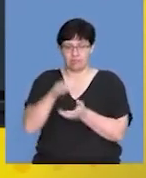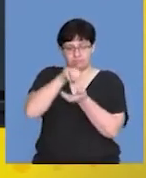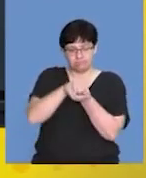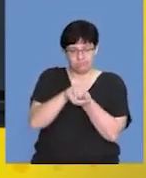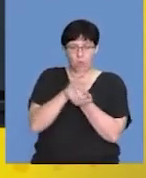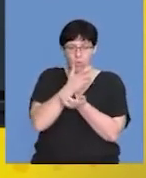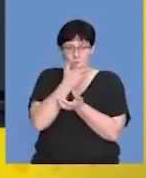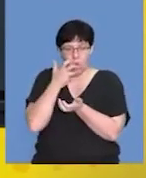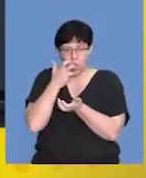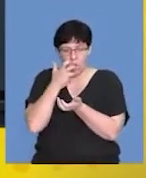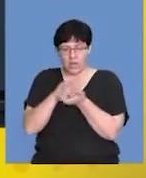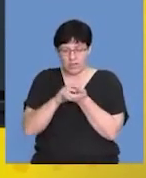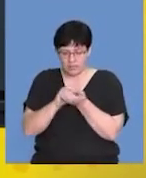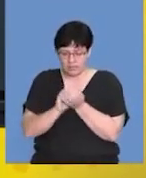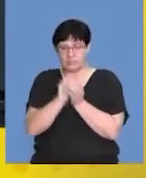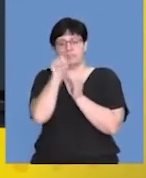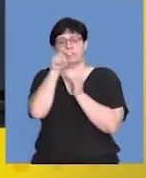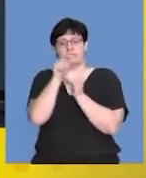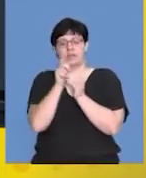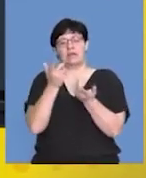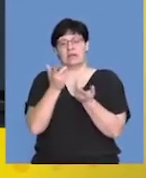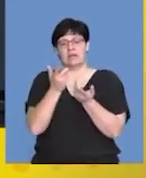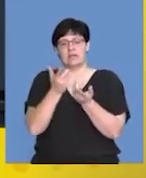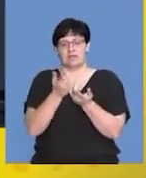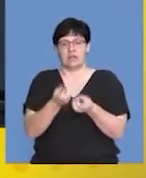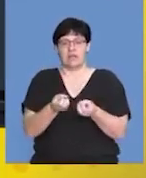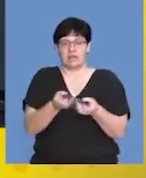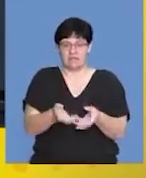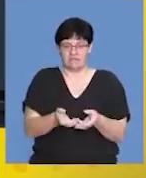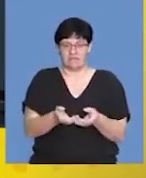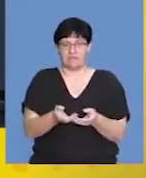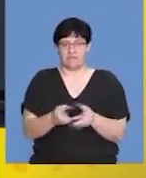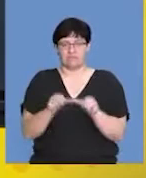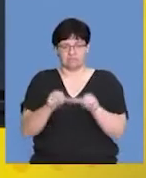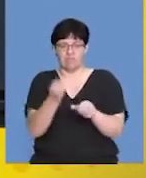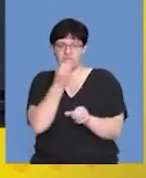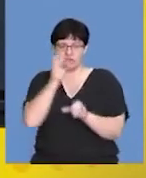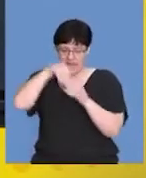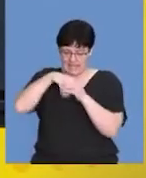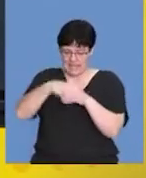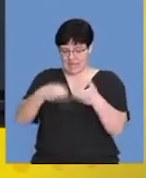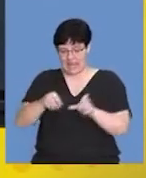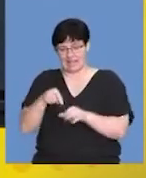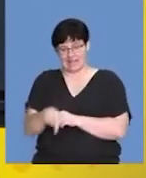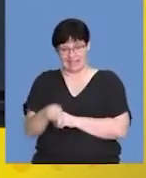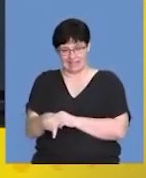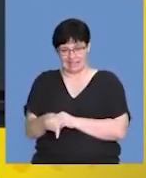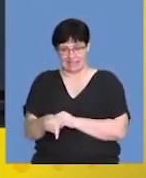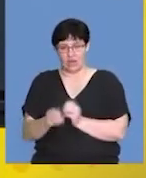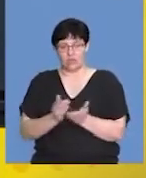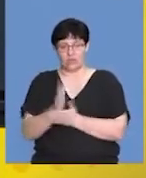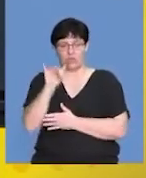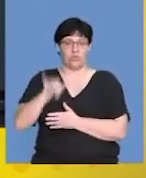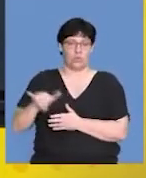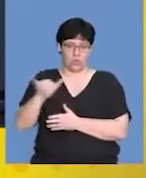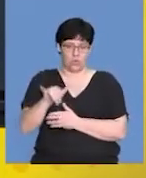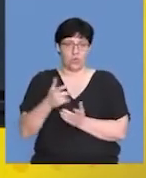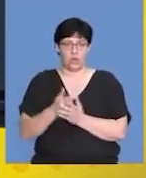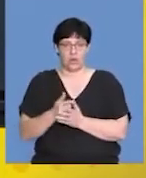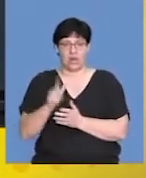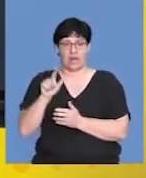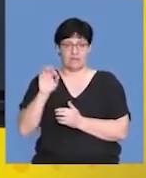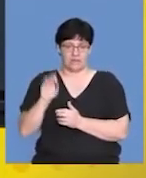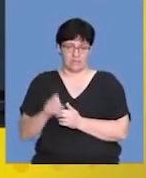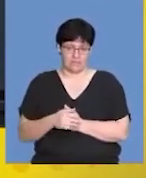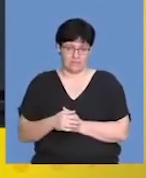hatch, and you'll find that that egg would have given the sustenance to the developing embryo through its yolk and the albumin.